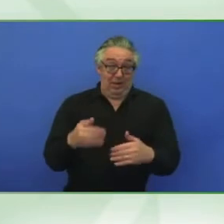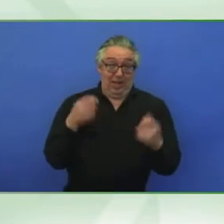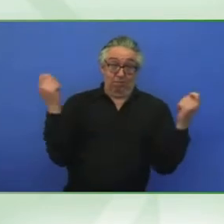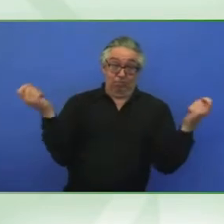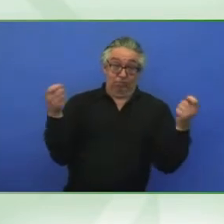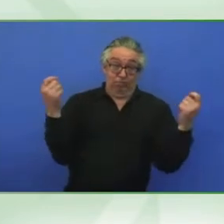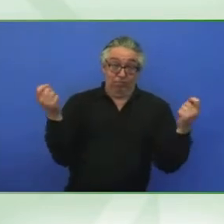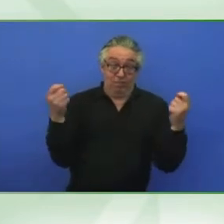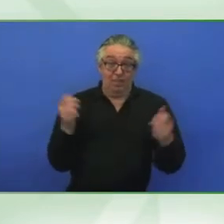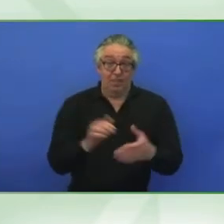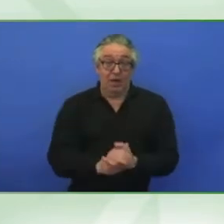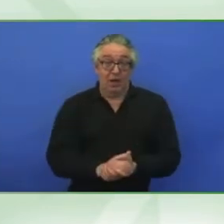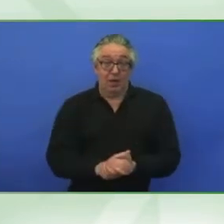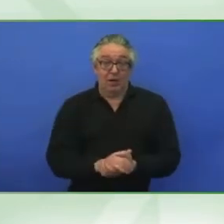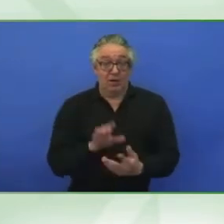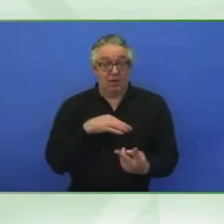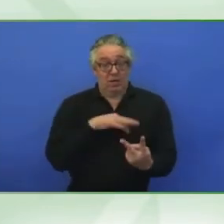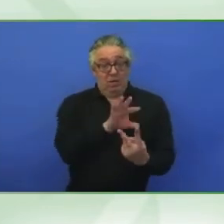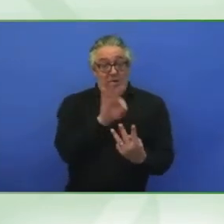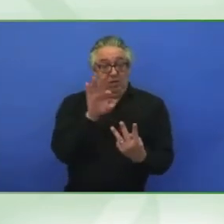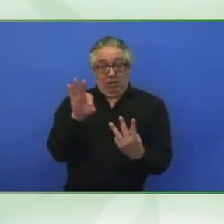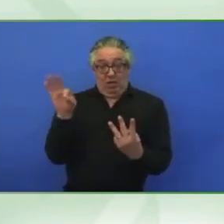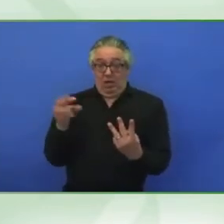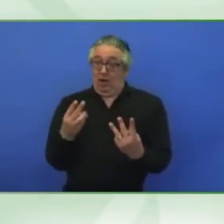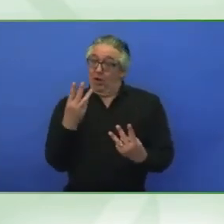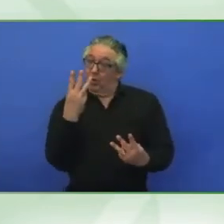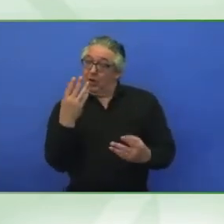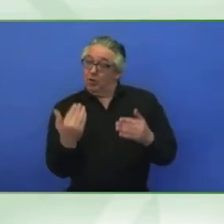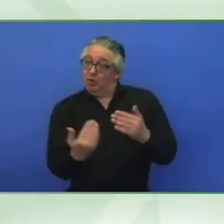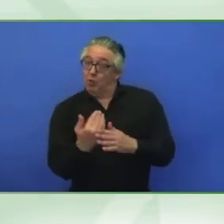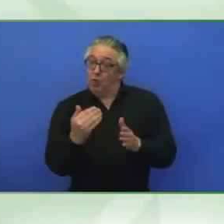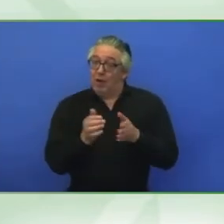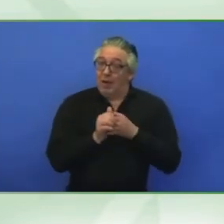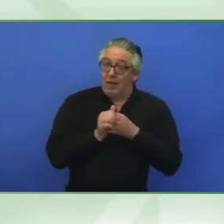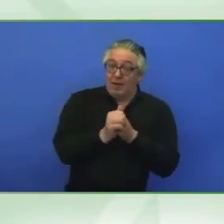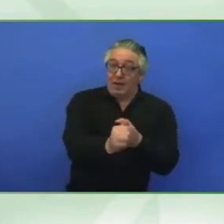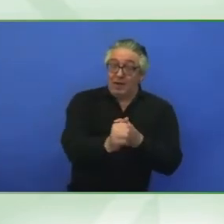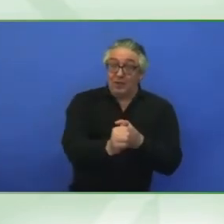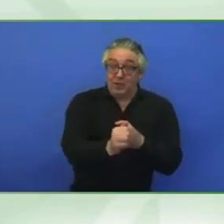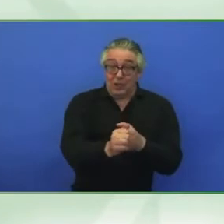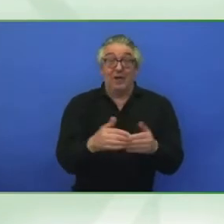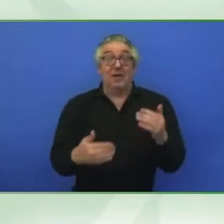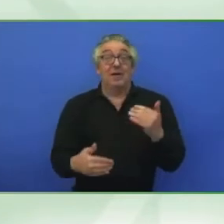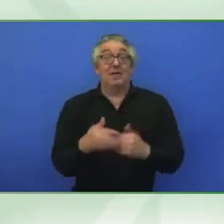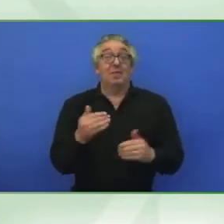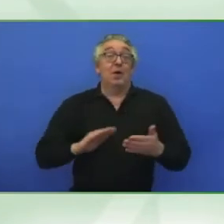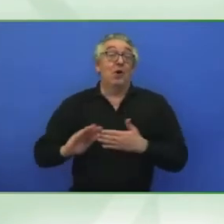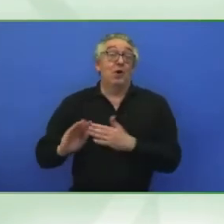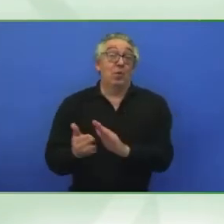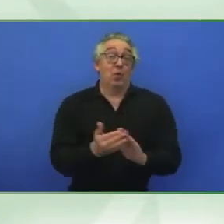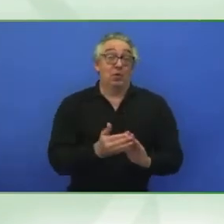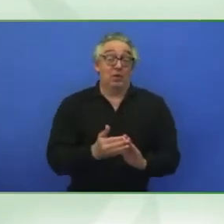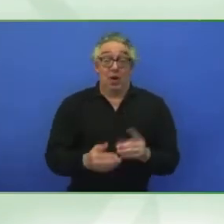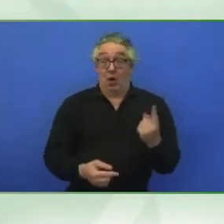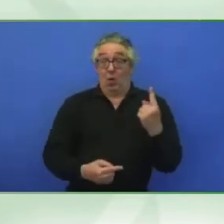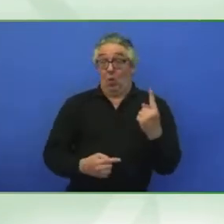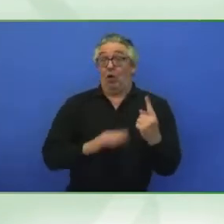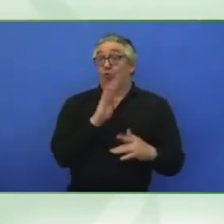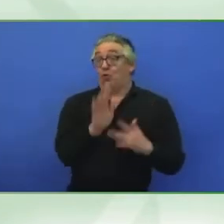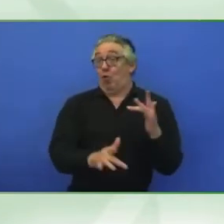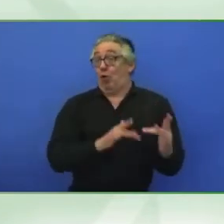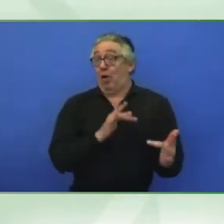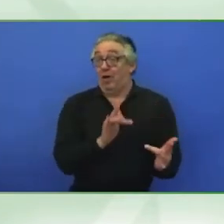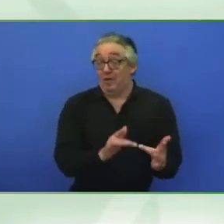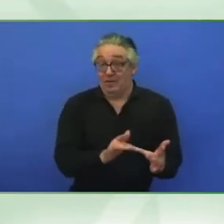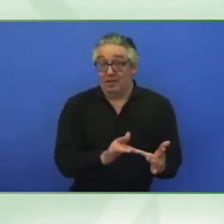young emerging leaders in the disability community. One of them is online. Her name is